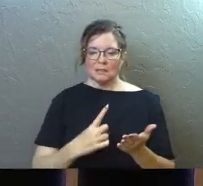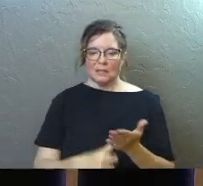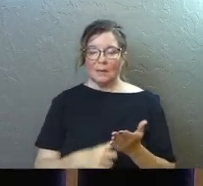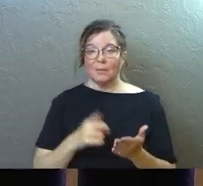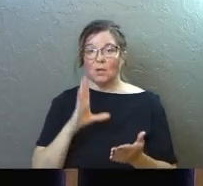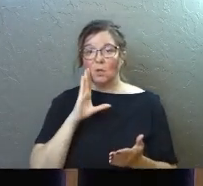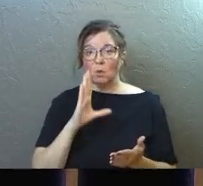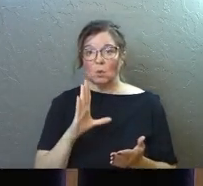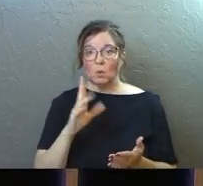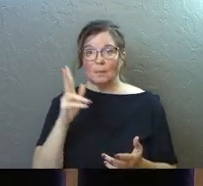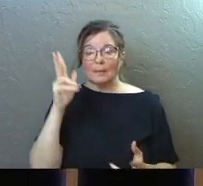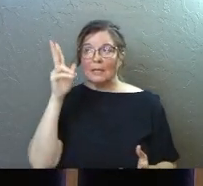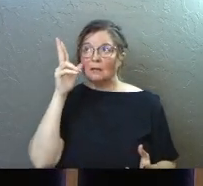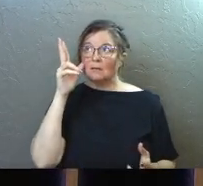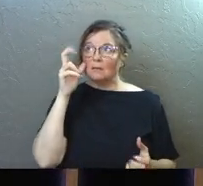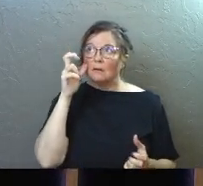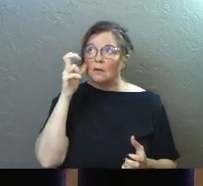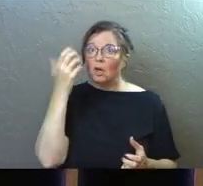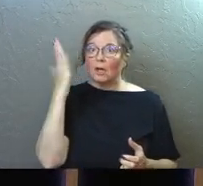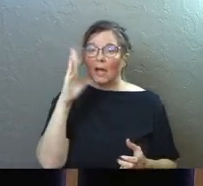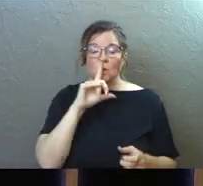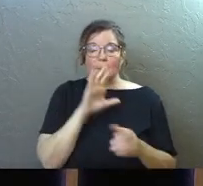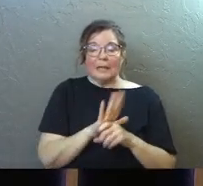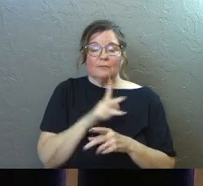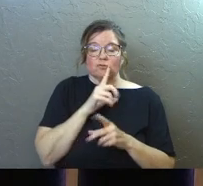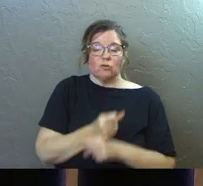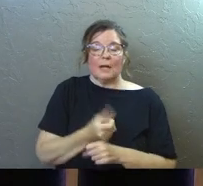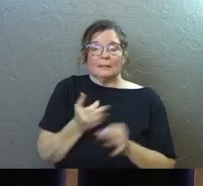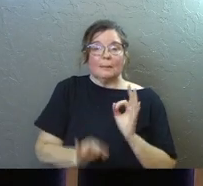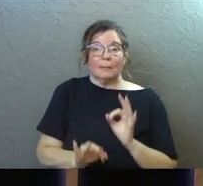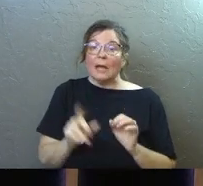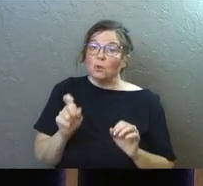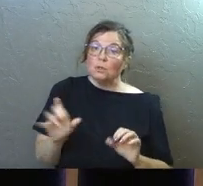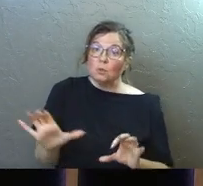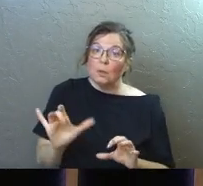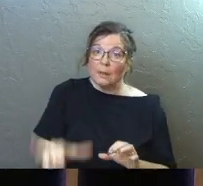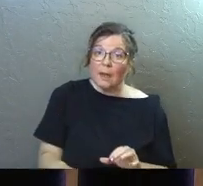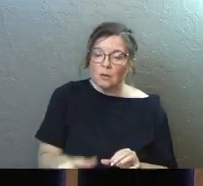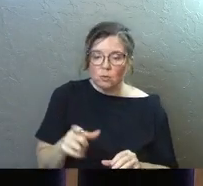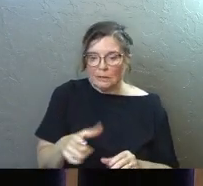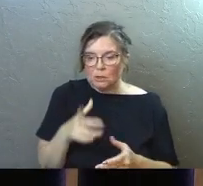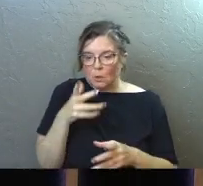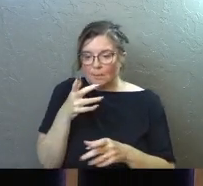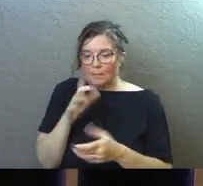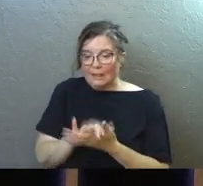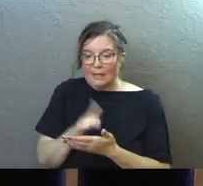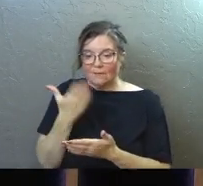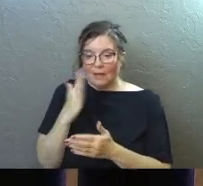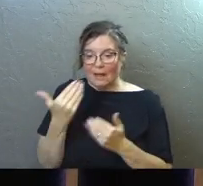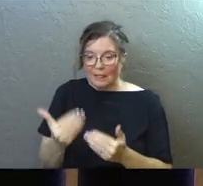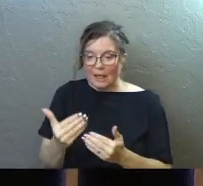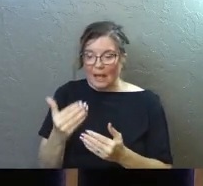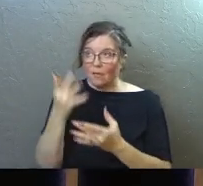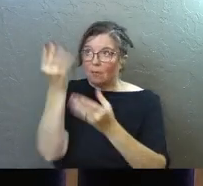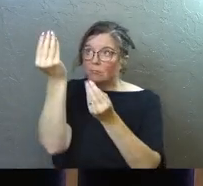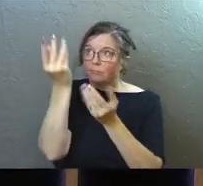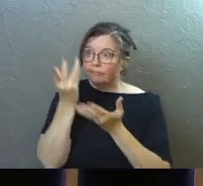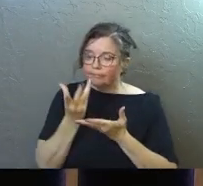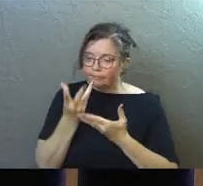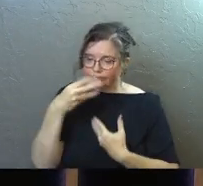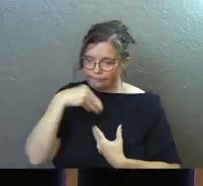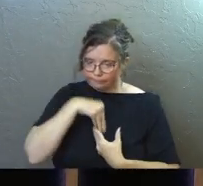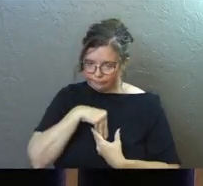that you're just gonna be hearing God and you're just gonna believe God, okay? And that's what you need to do, by the way. You just need to believe God and let those words come.